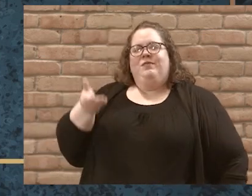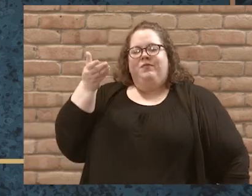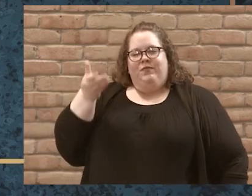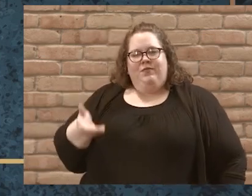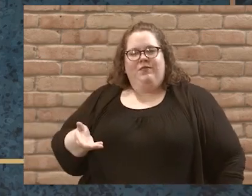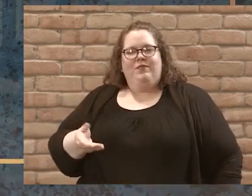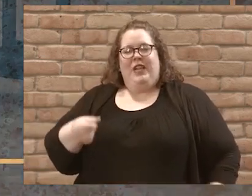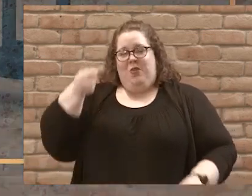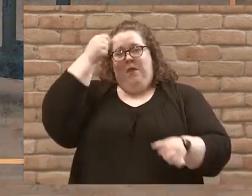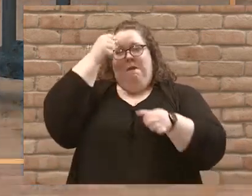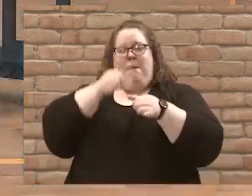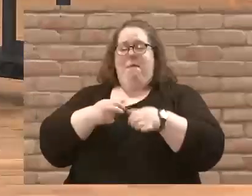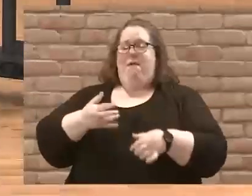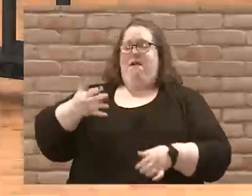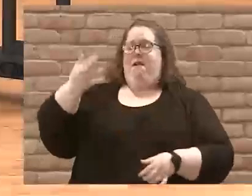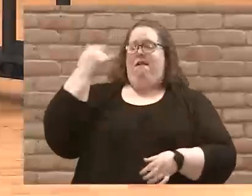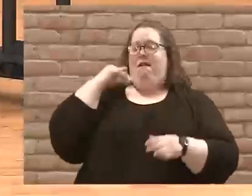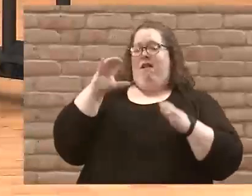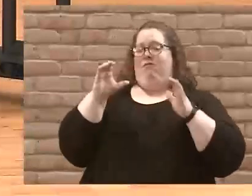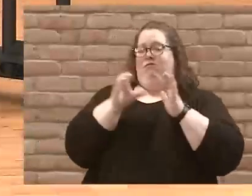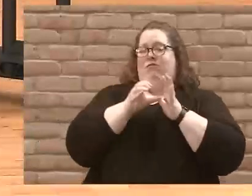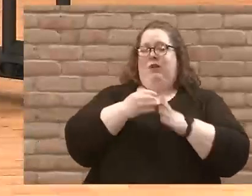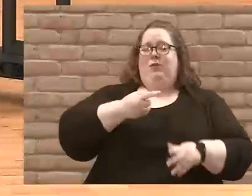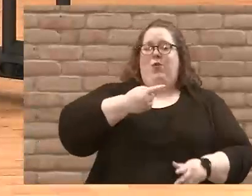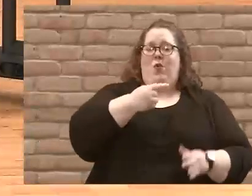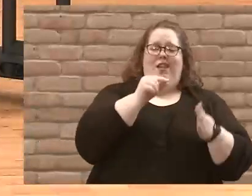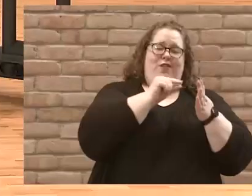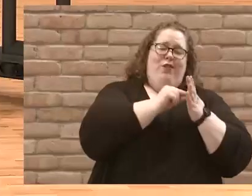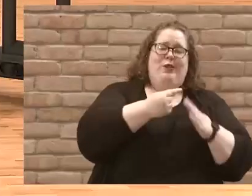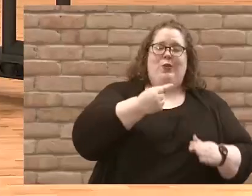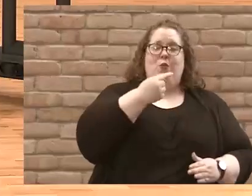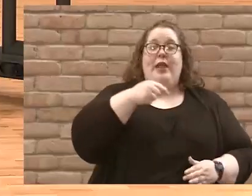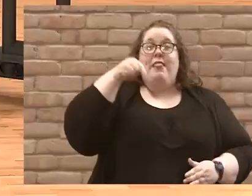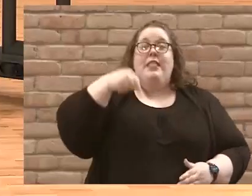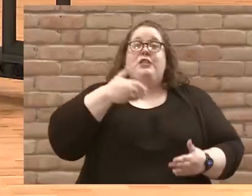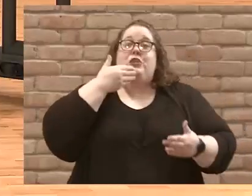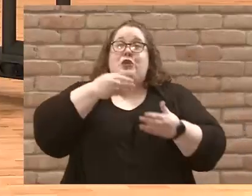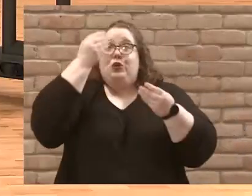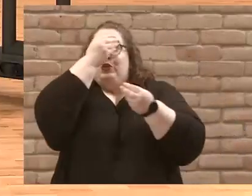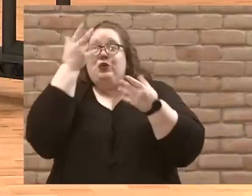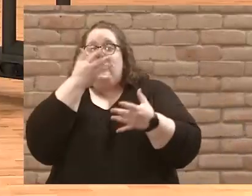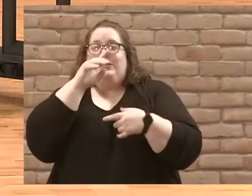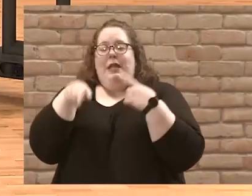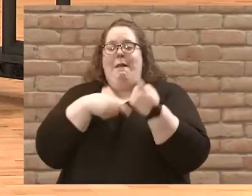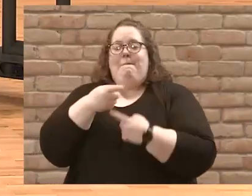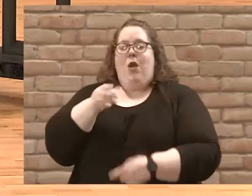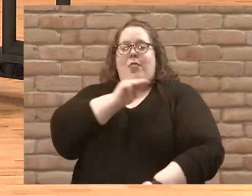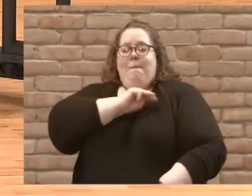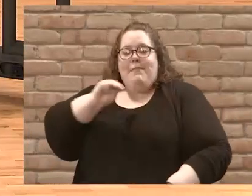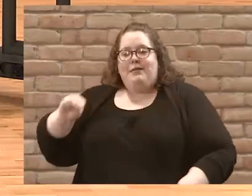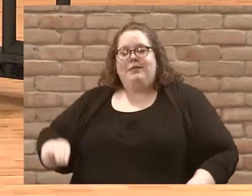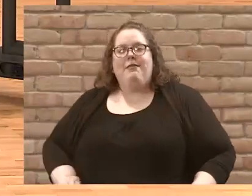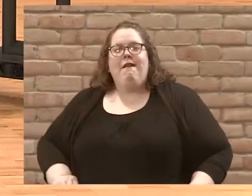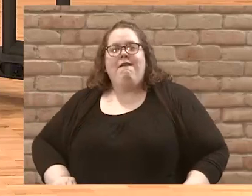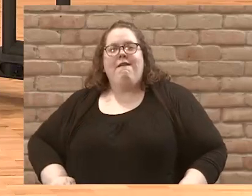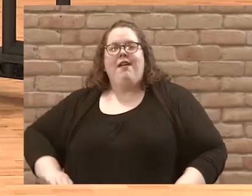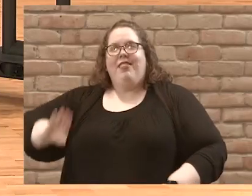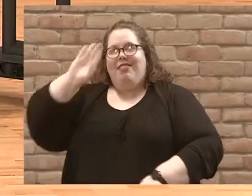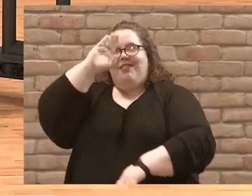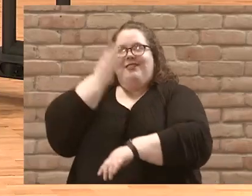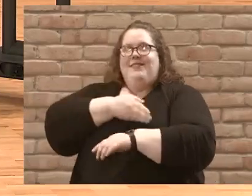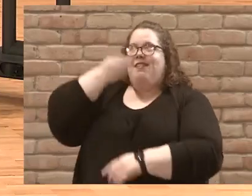Remember all the way back to the very first verse that this is the good news about the Messiah, the Son of God.